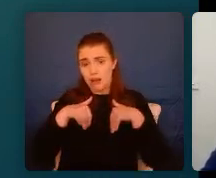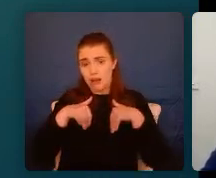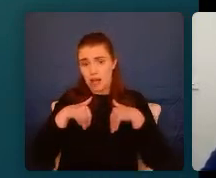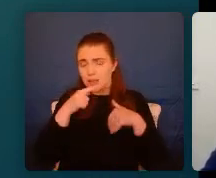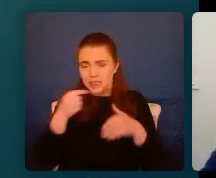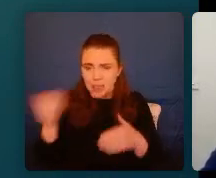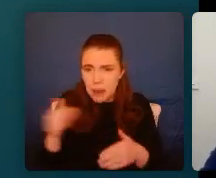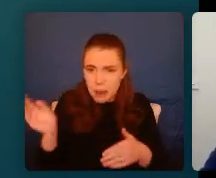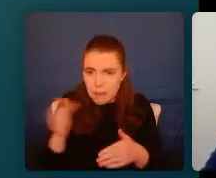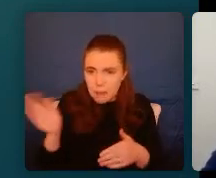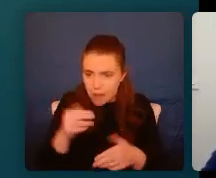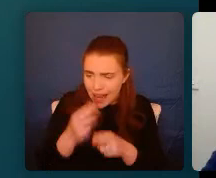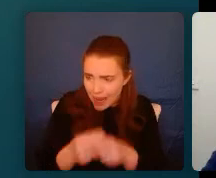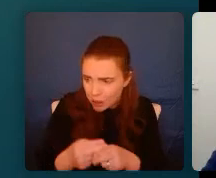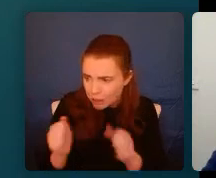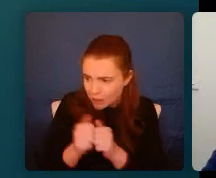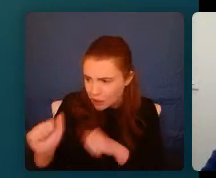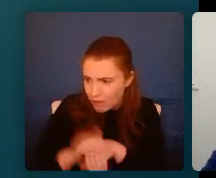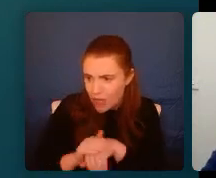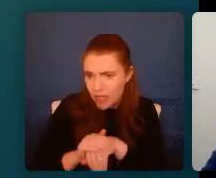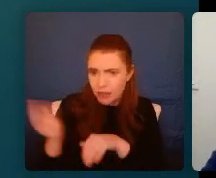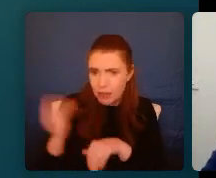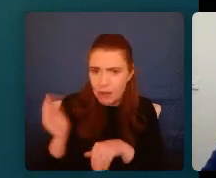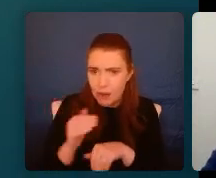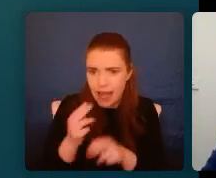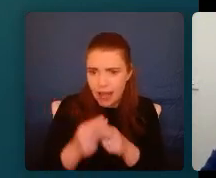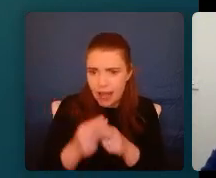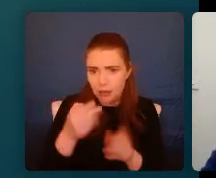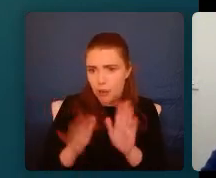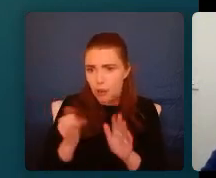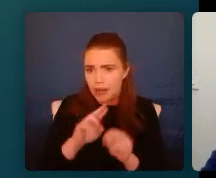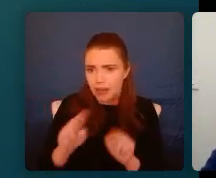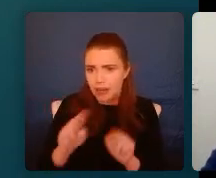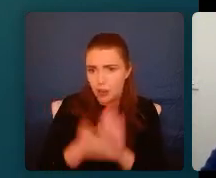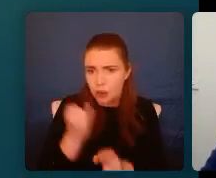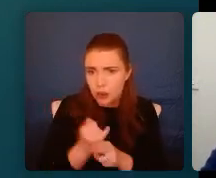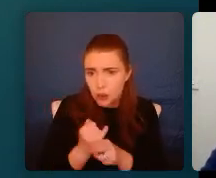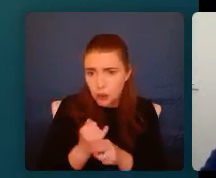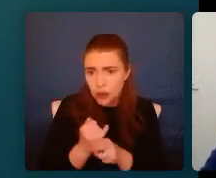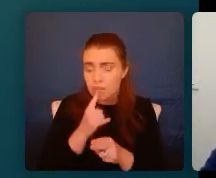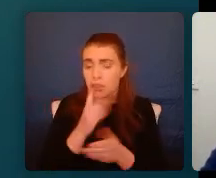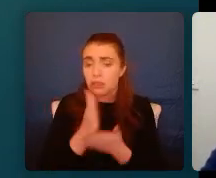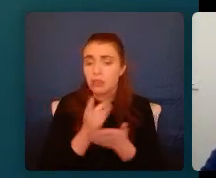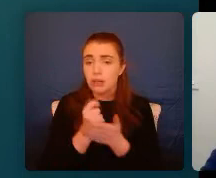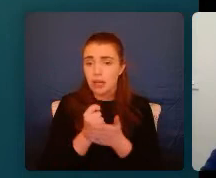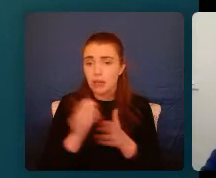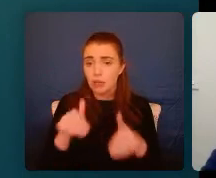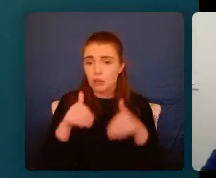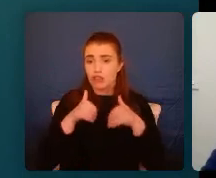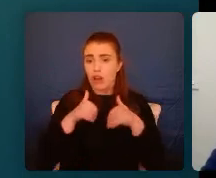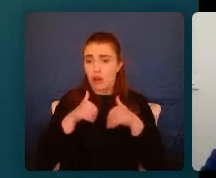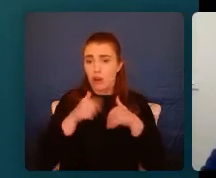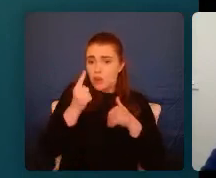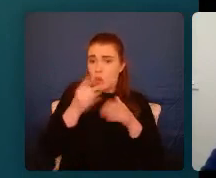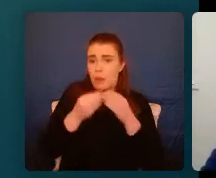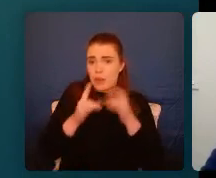need to get the meeting with friends. Why don't you go meet your friends? Why won't you go to school? Because sometimes withdrawal was the only thing that kept them safe when they